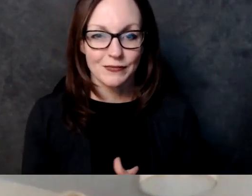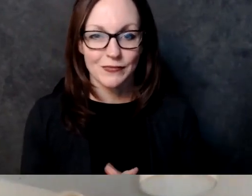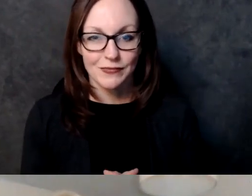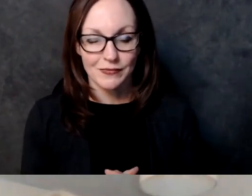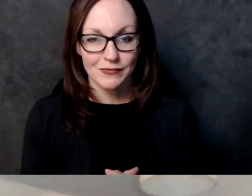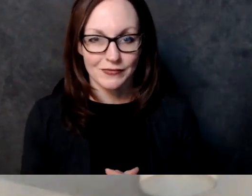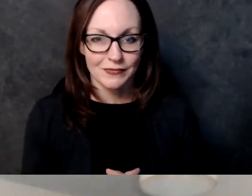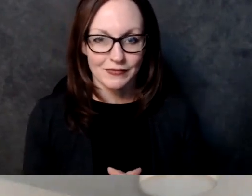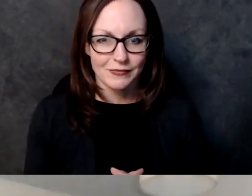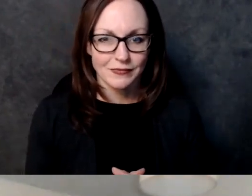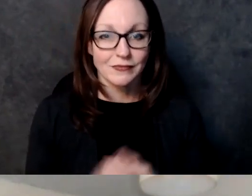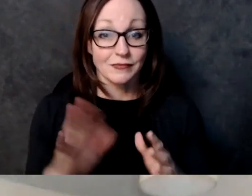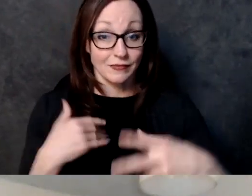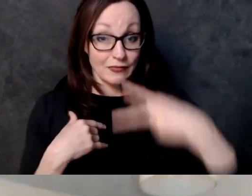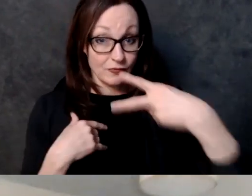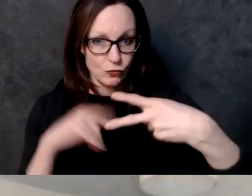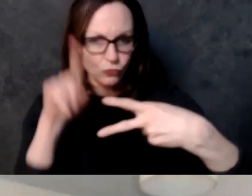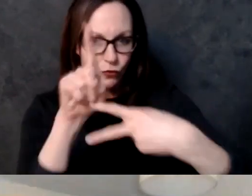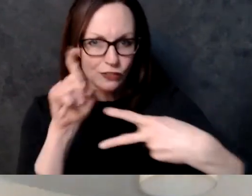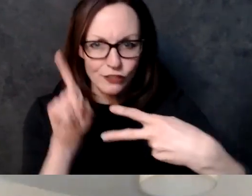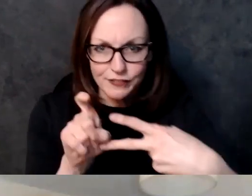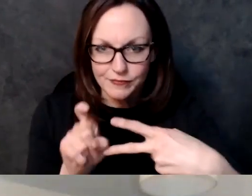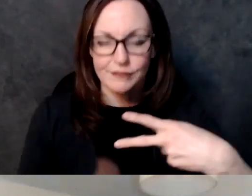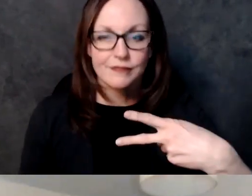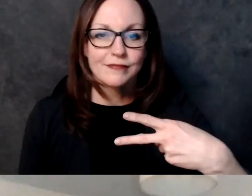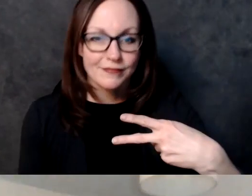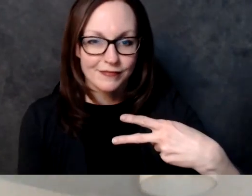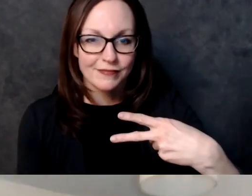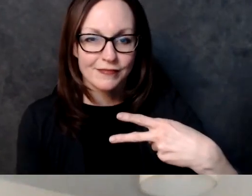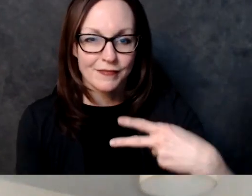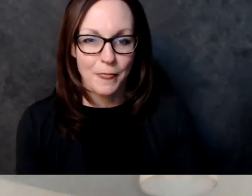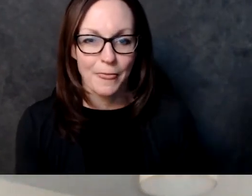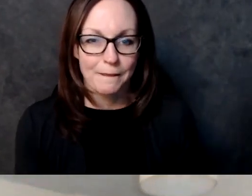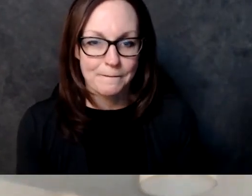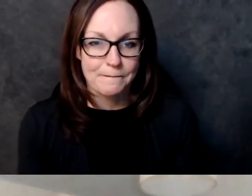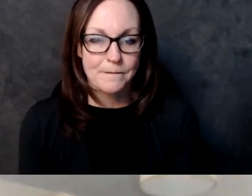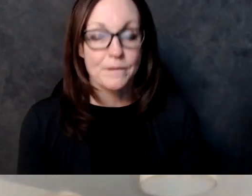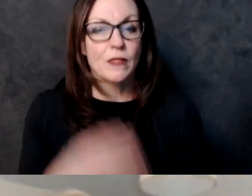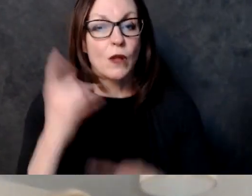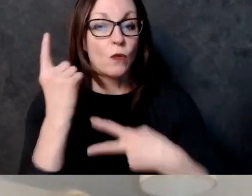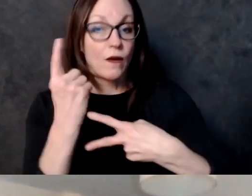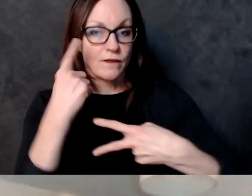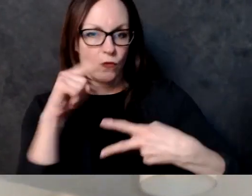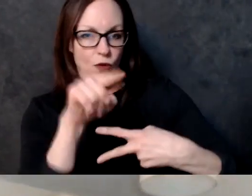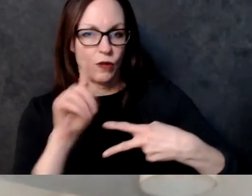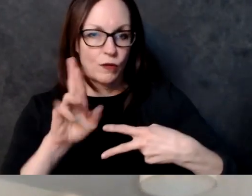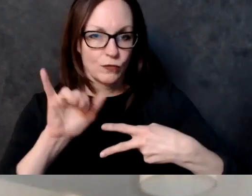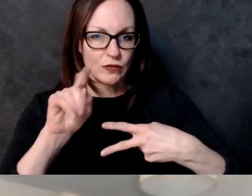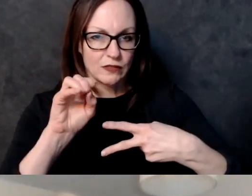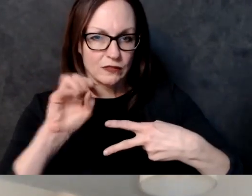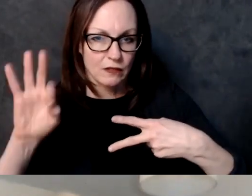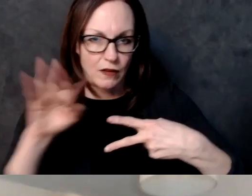two representative brostock yeah and i um just want to take a quick break and make sure our interpreters are okay do we need to switch terms